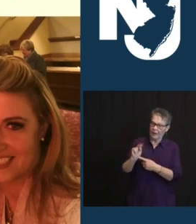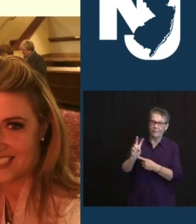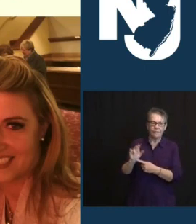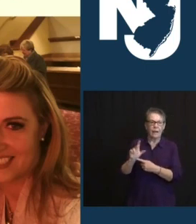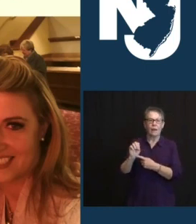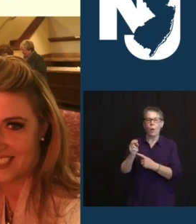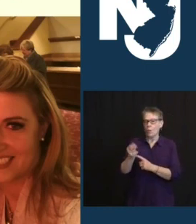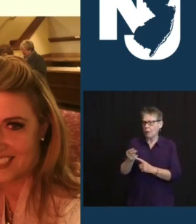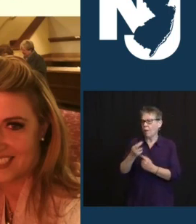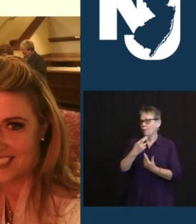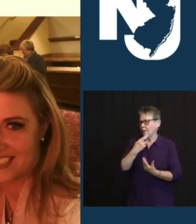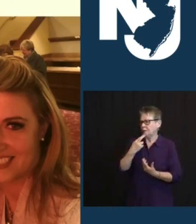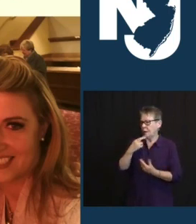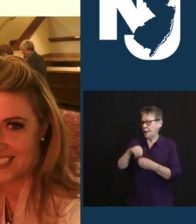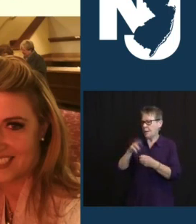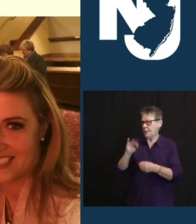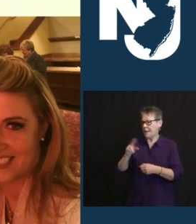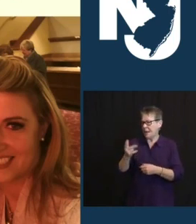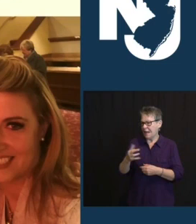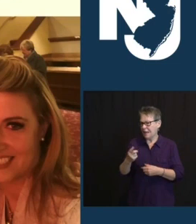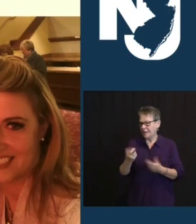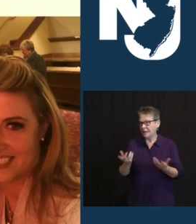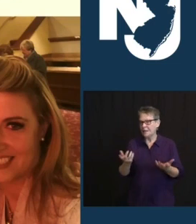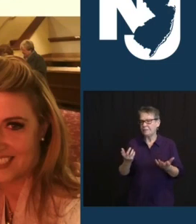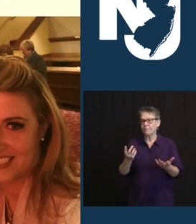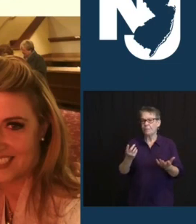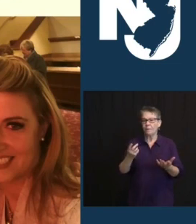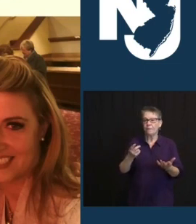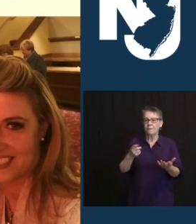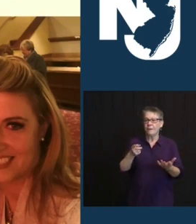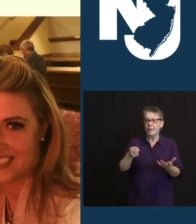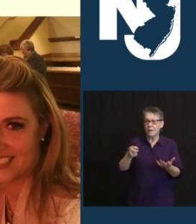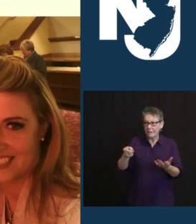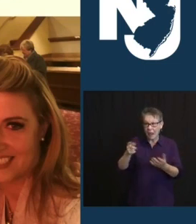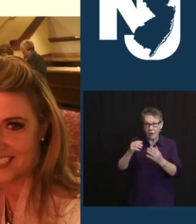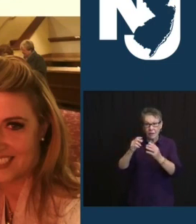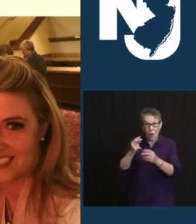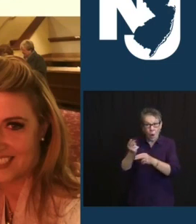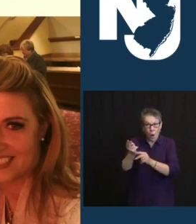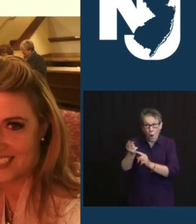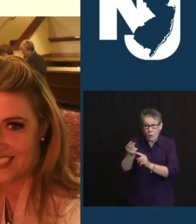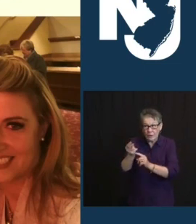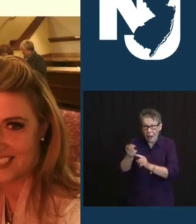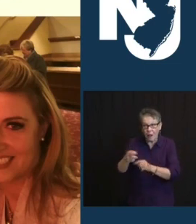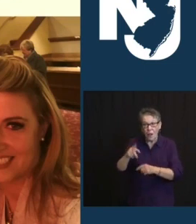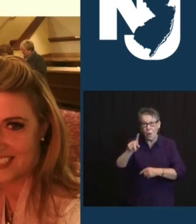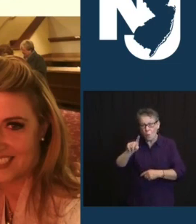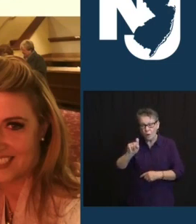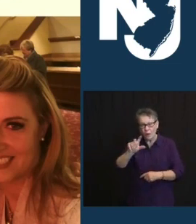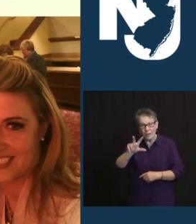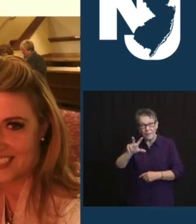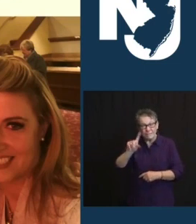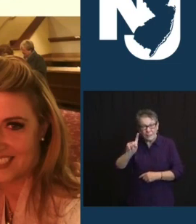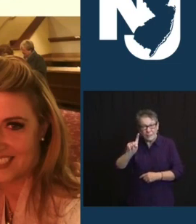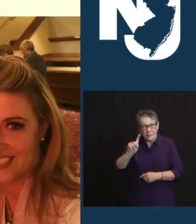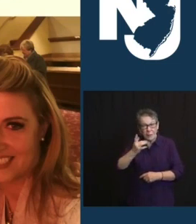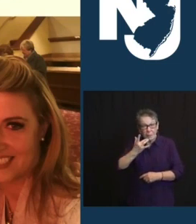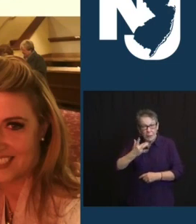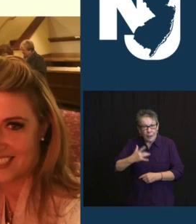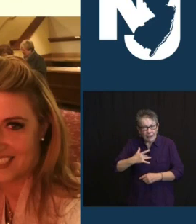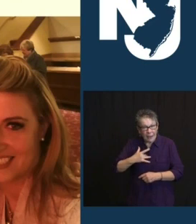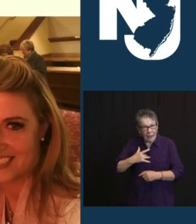MARKS ITS 131ST BIRTHDAY. SOMEONE TEMPTED TOLD ME THAT I SHOULD MAKE A JOKE FOR YOU OR ALISO JOKE, BUT I WILL NOT.